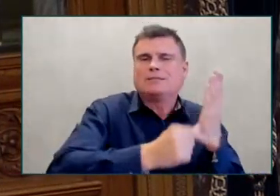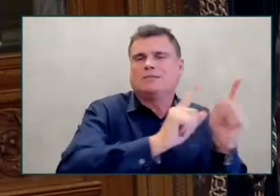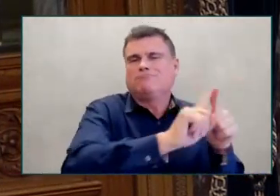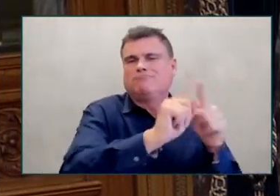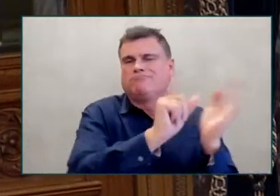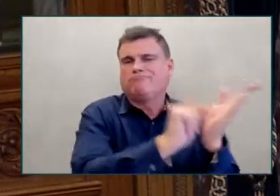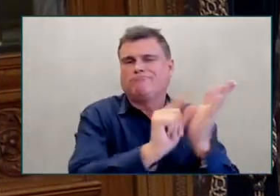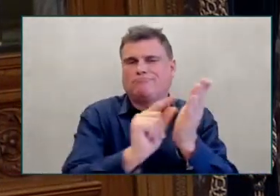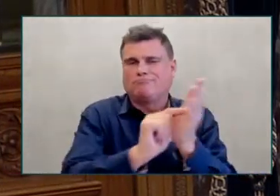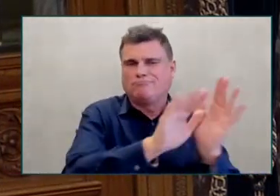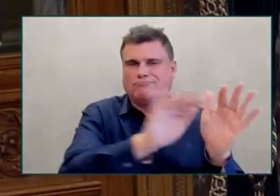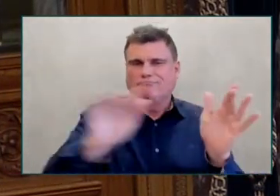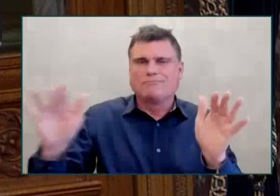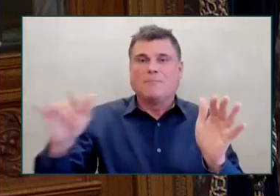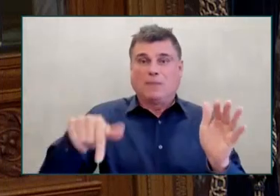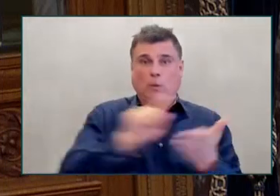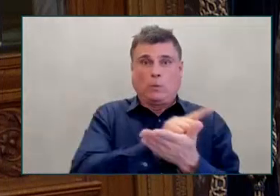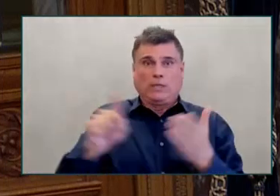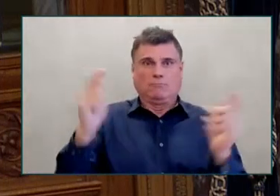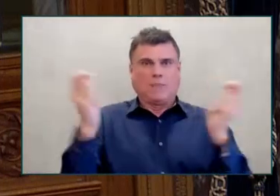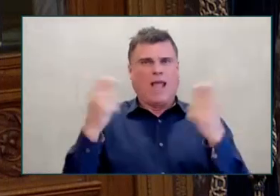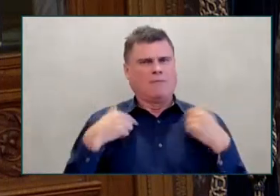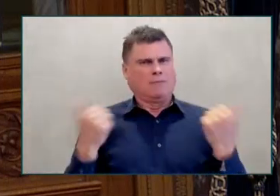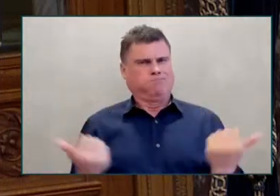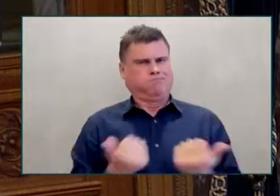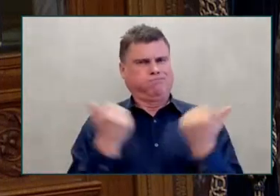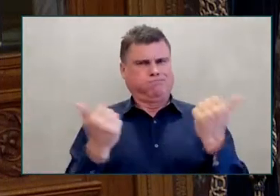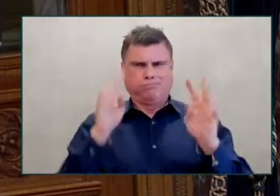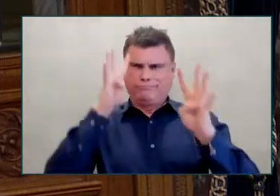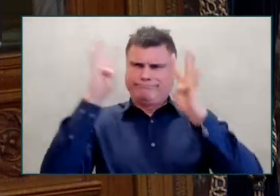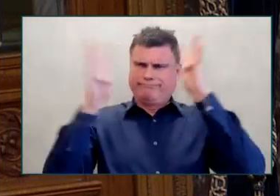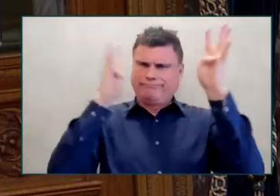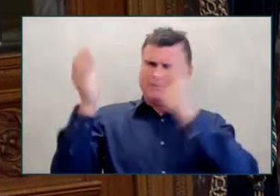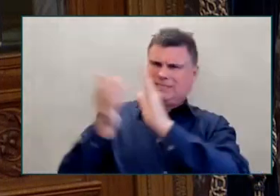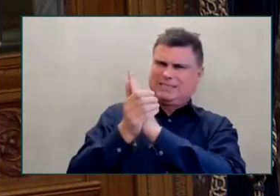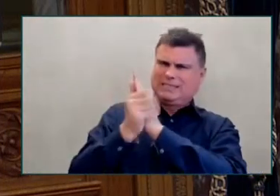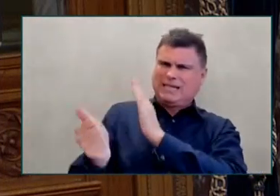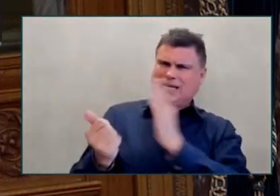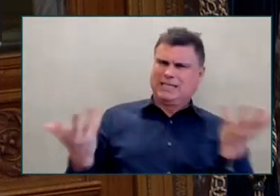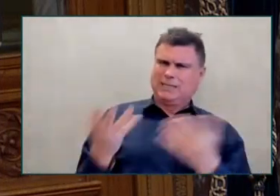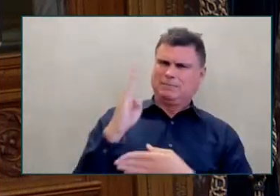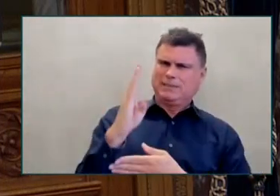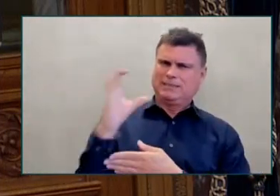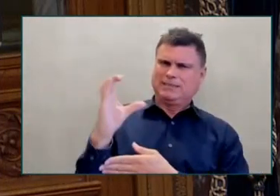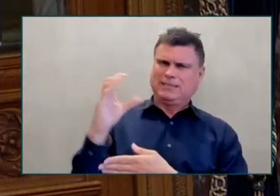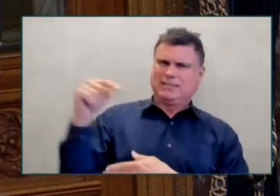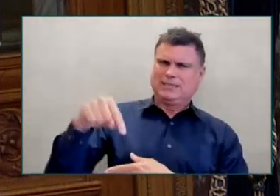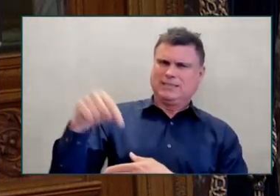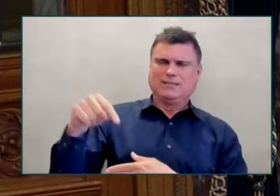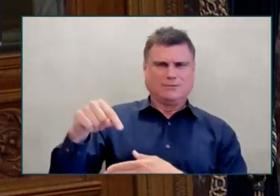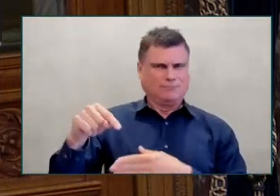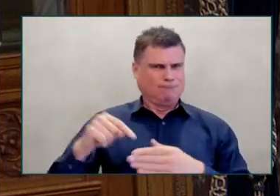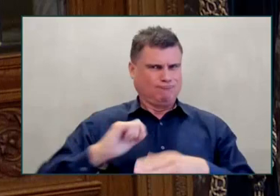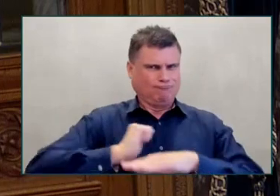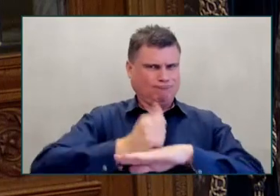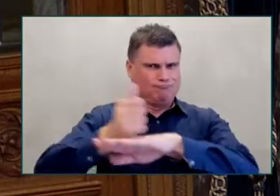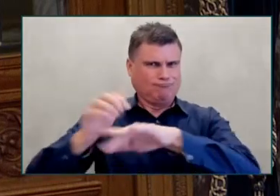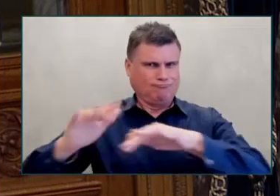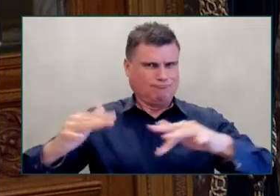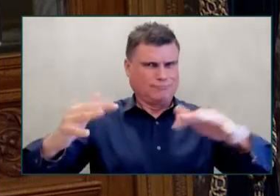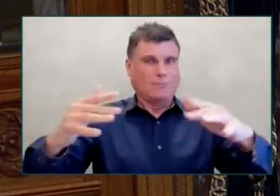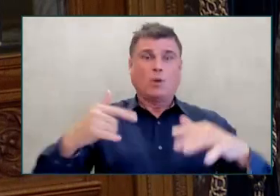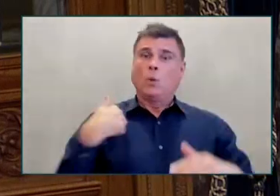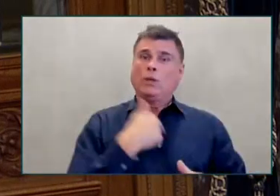infrastructure to support a thriving creative sector here in British Columbia, which makes us a global leader in a sector that drives our